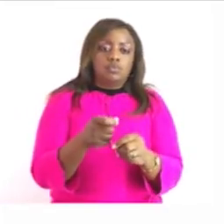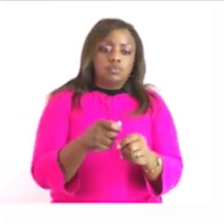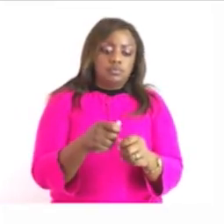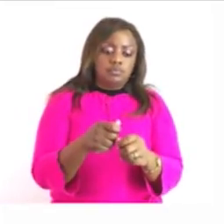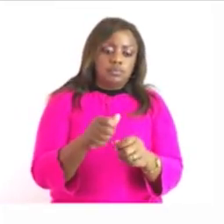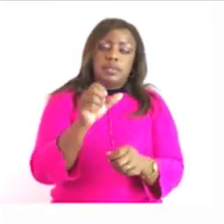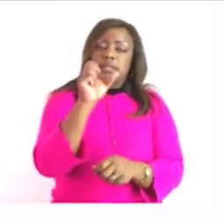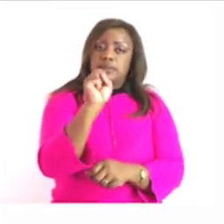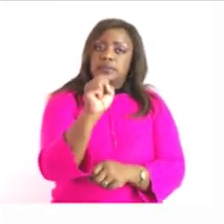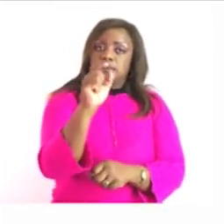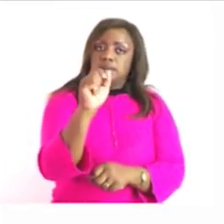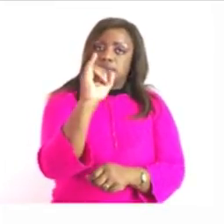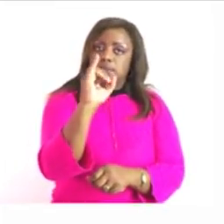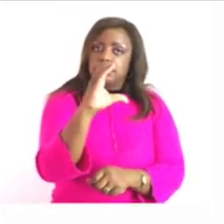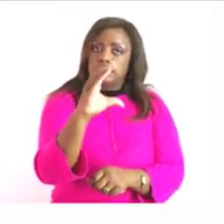measuring tape